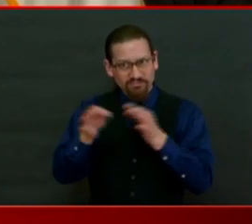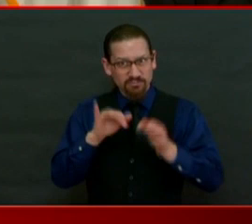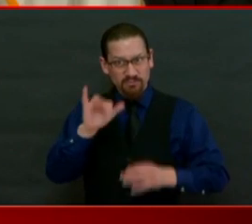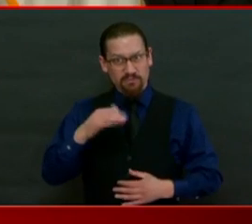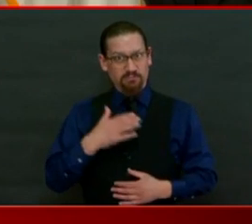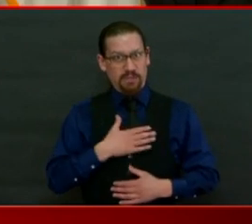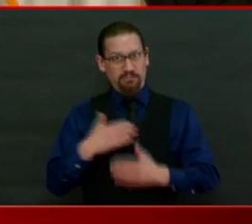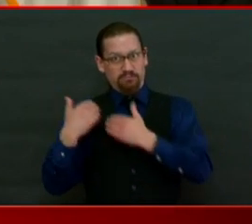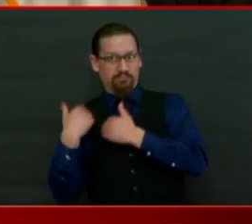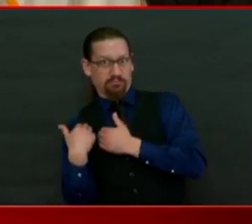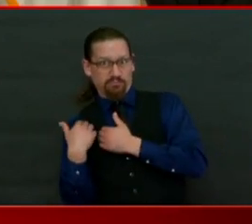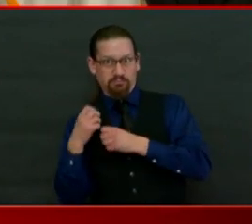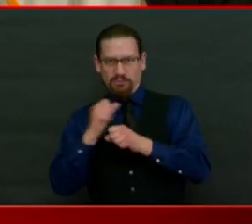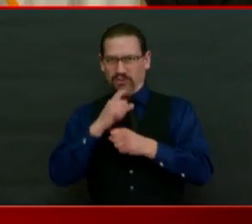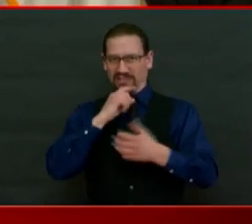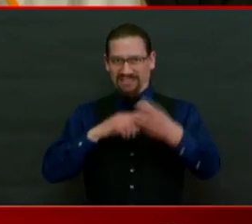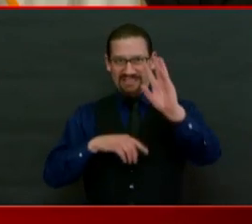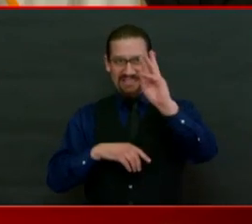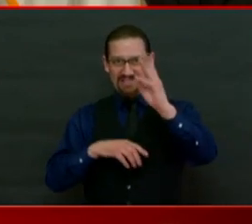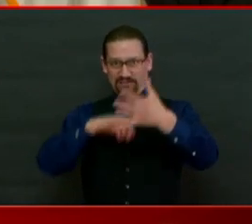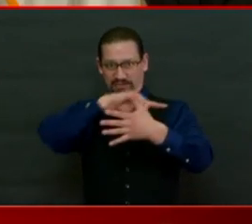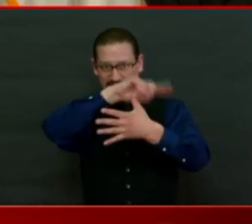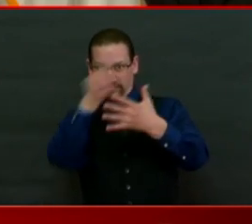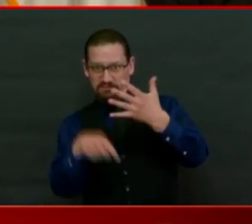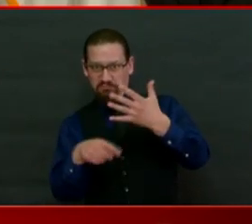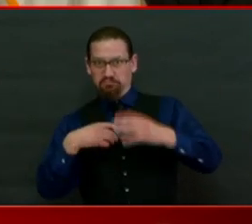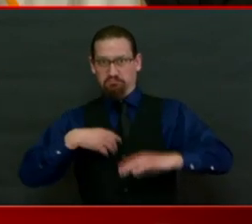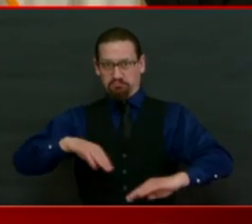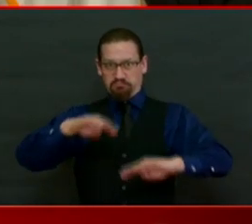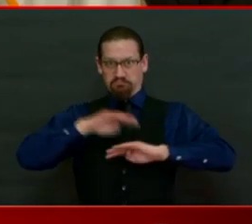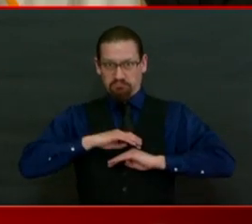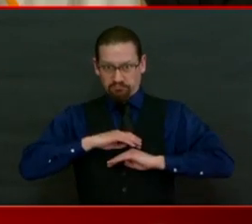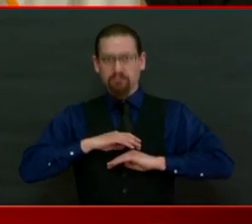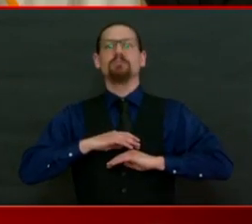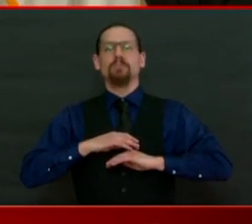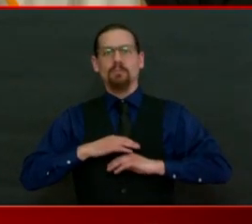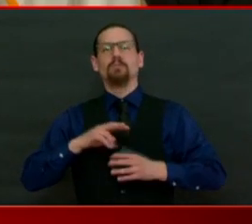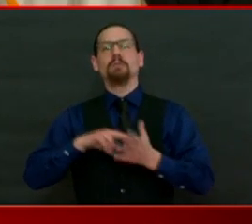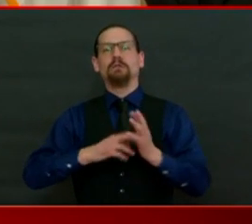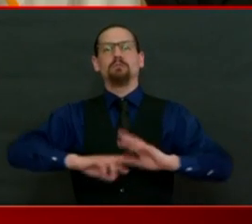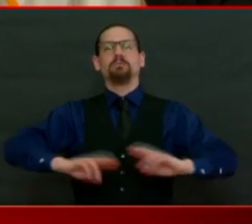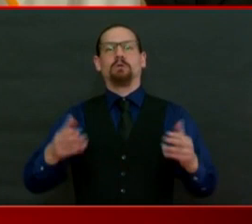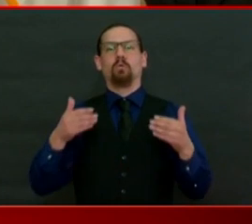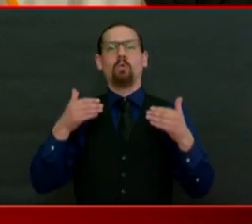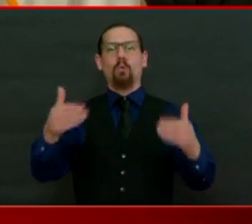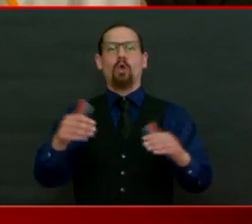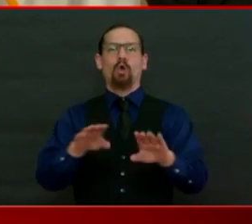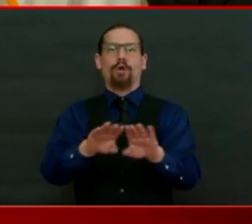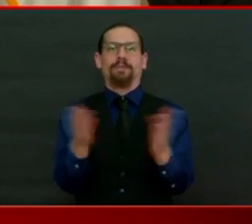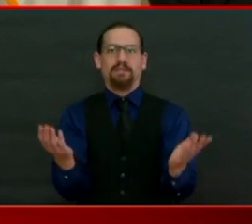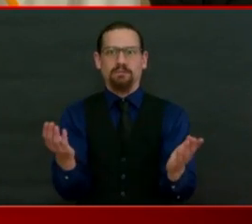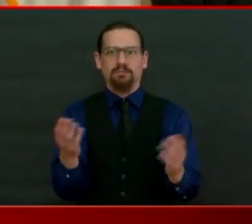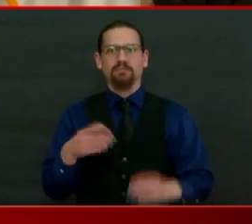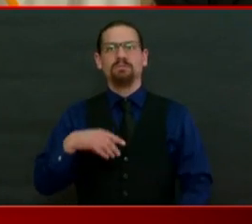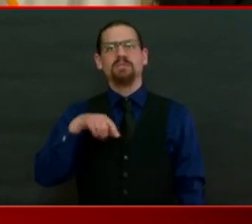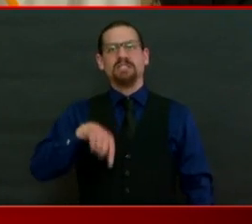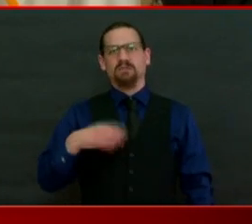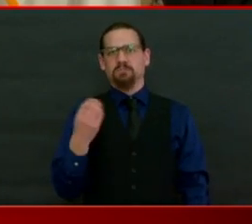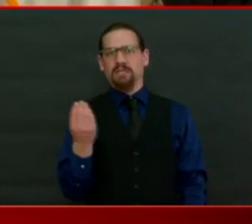soon. I've already started to make some announcements today around hospitals and Monday I'll have a lot more to say. Bill Bartholomew,